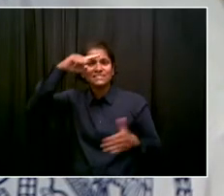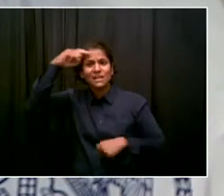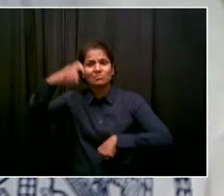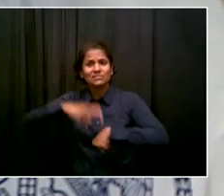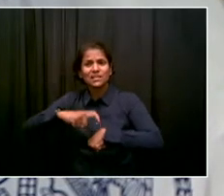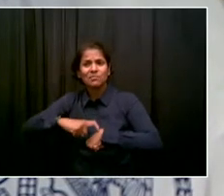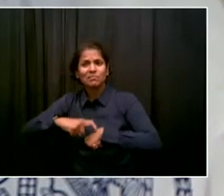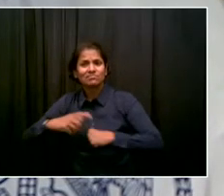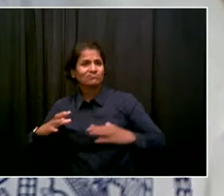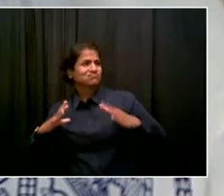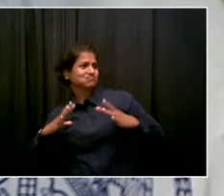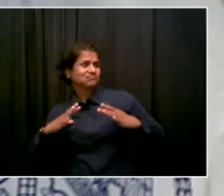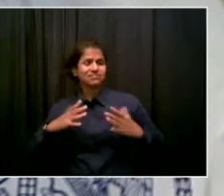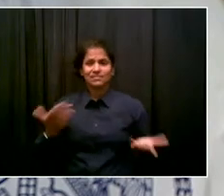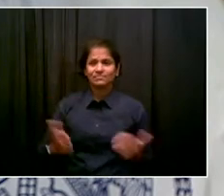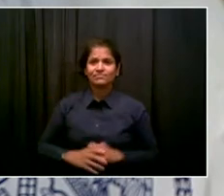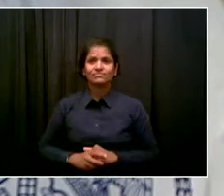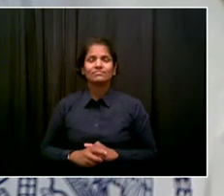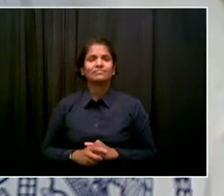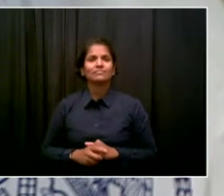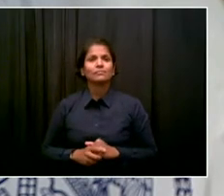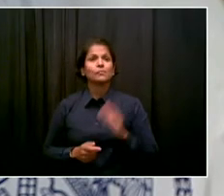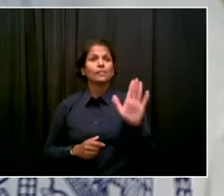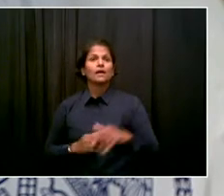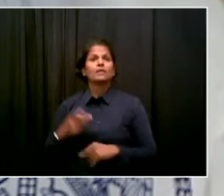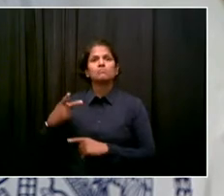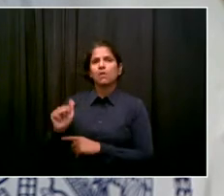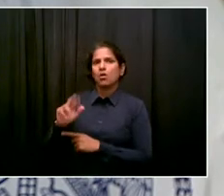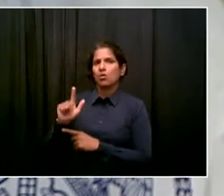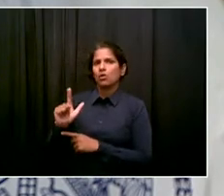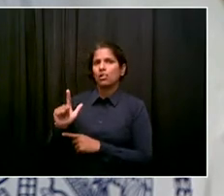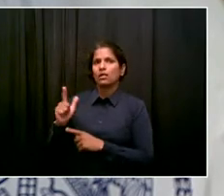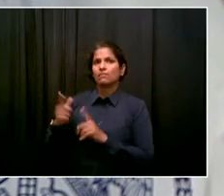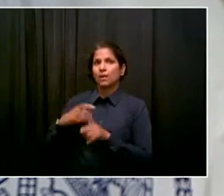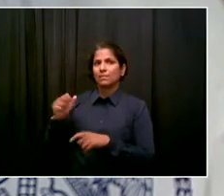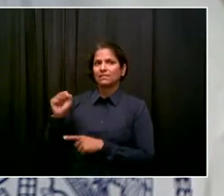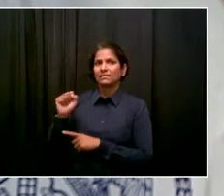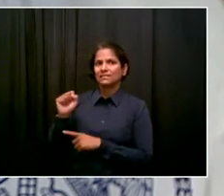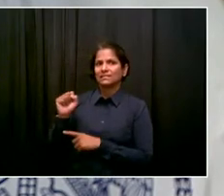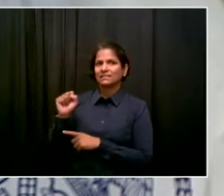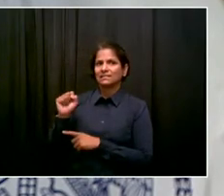Hey, good morning, Mr. Mayor. How are you doing? Good, Paul. How you been? Good. Thank you.